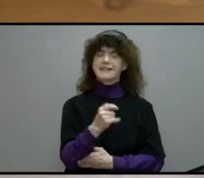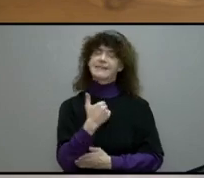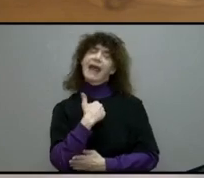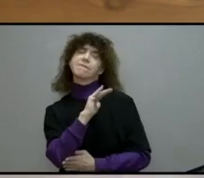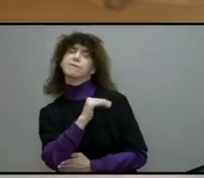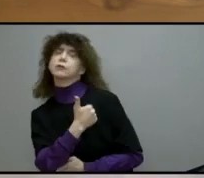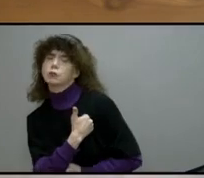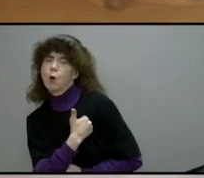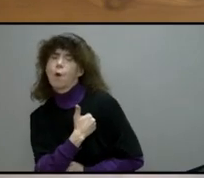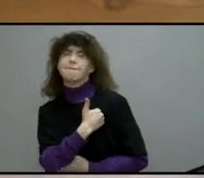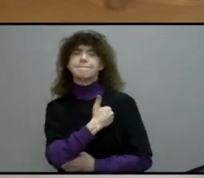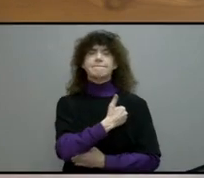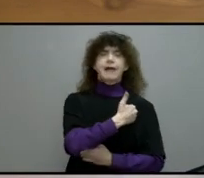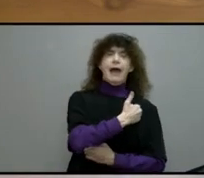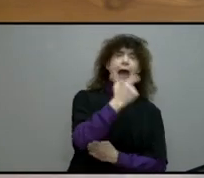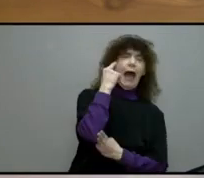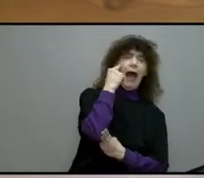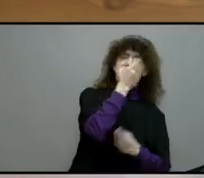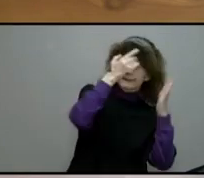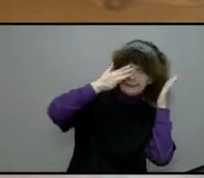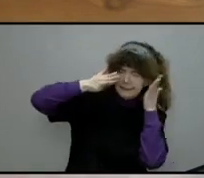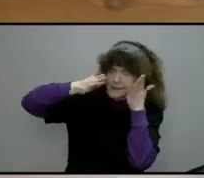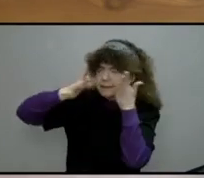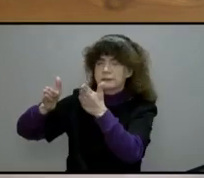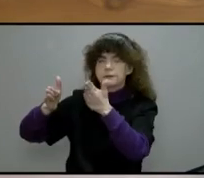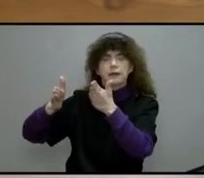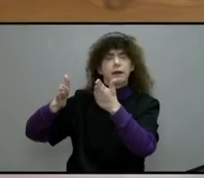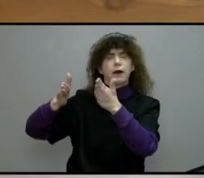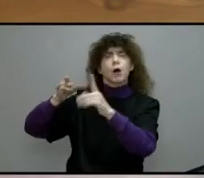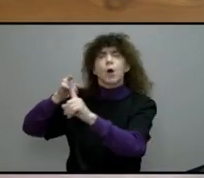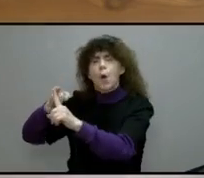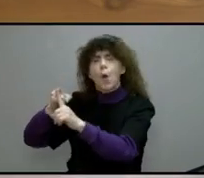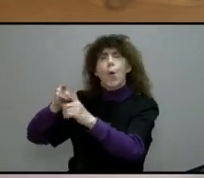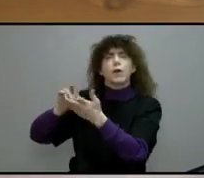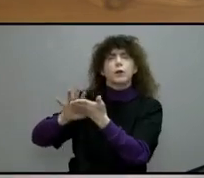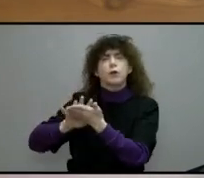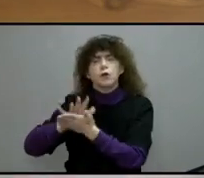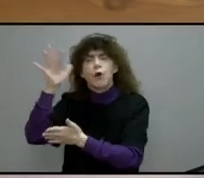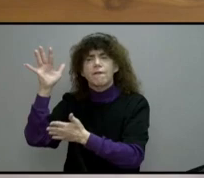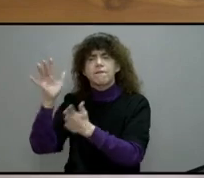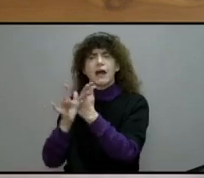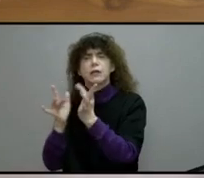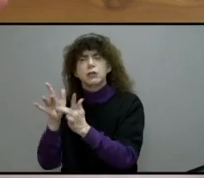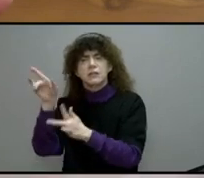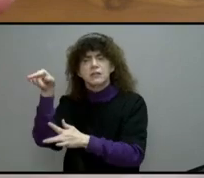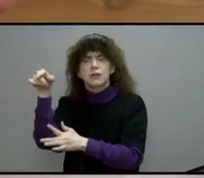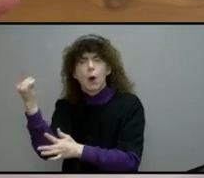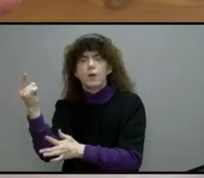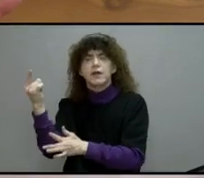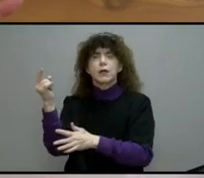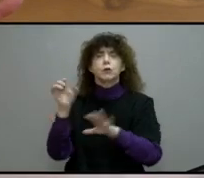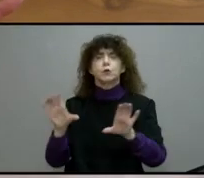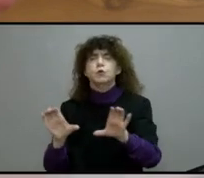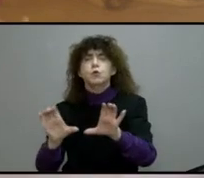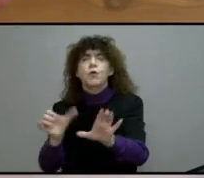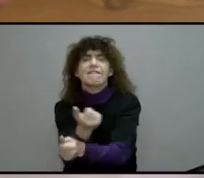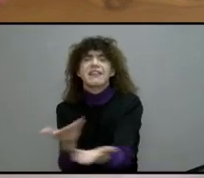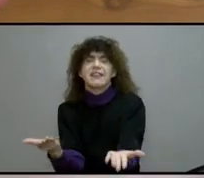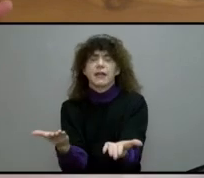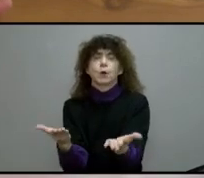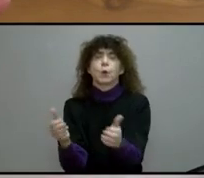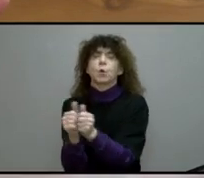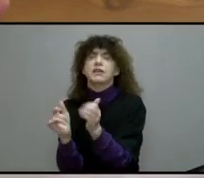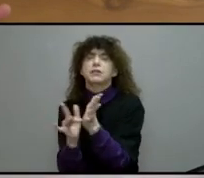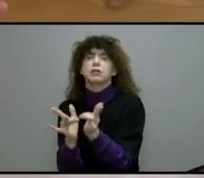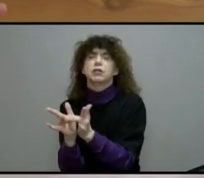eye to Christ, desiring to glorify Christ, doing all in the strength of Christ, preaching